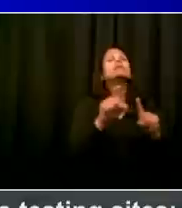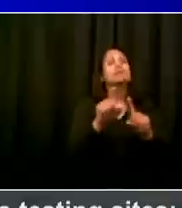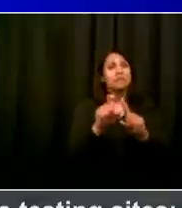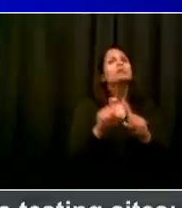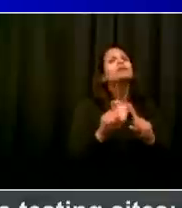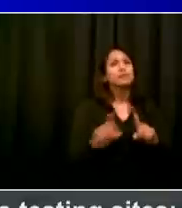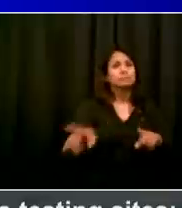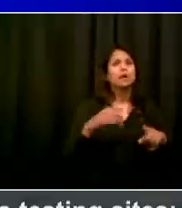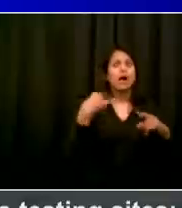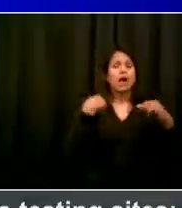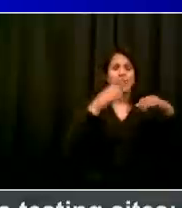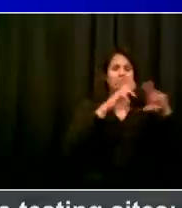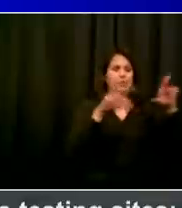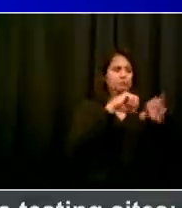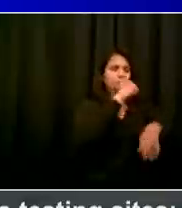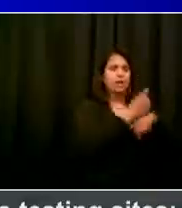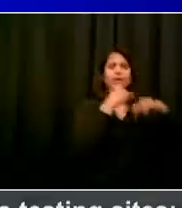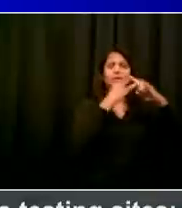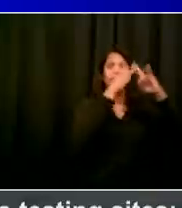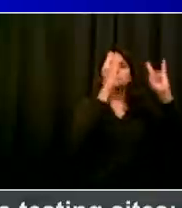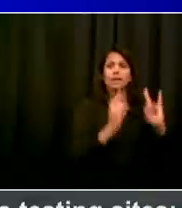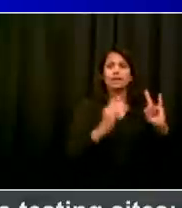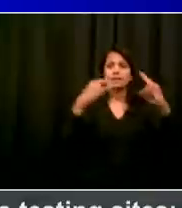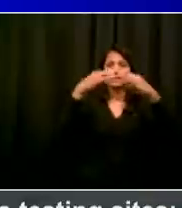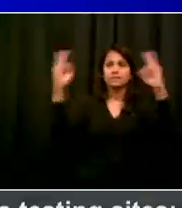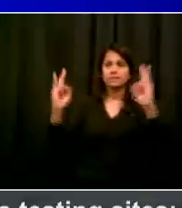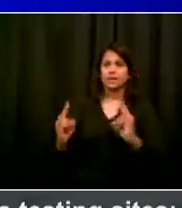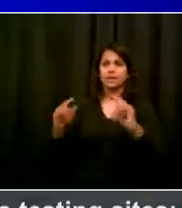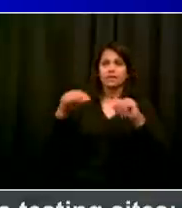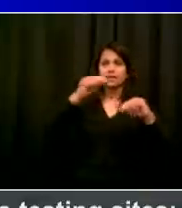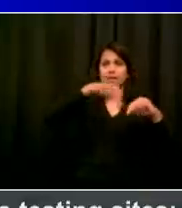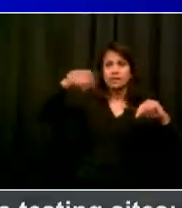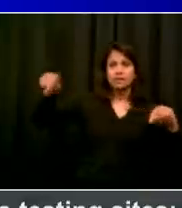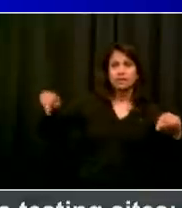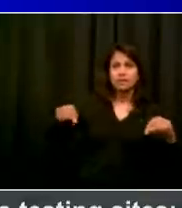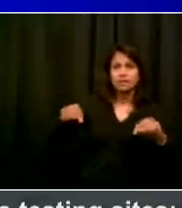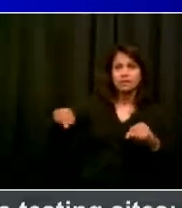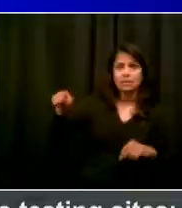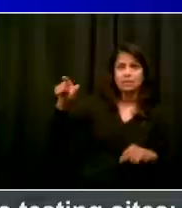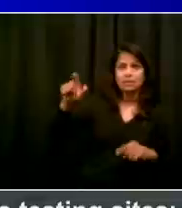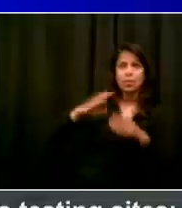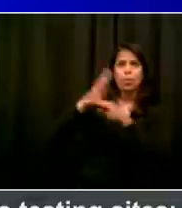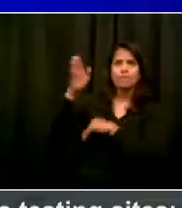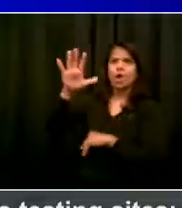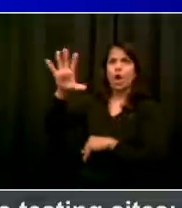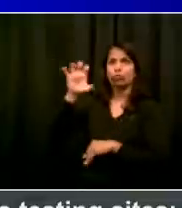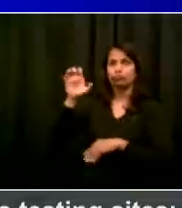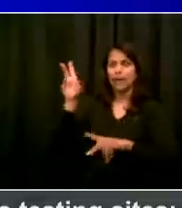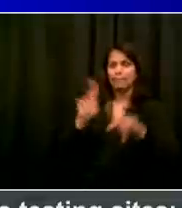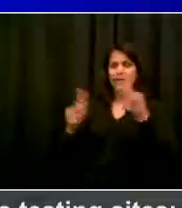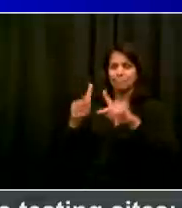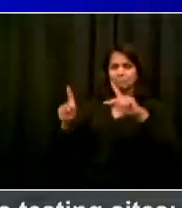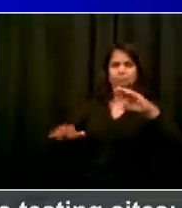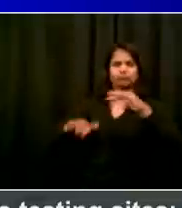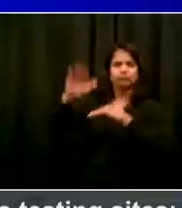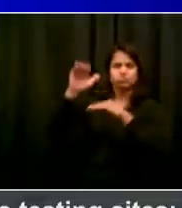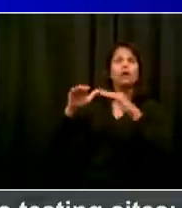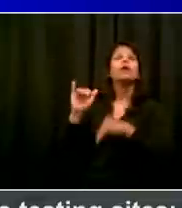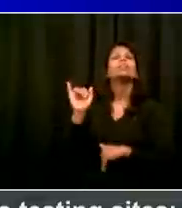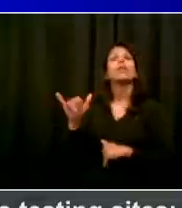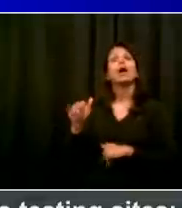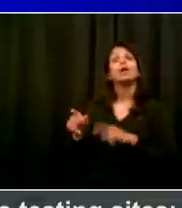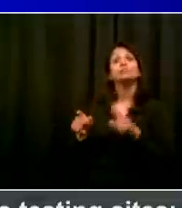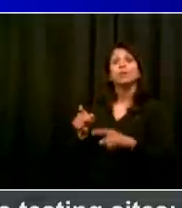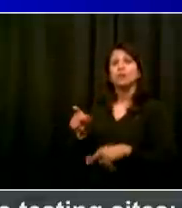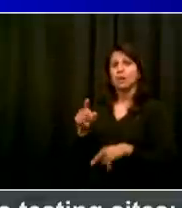tested will get their results back in 24 to 48 hours. We're going to keep announcing additional block party